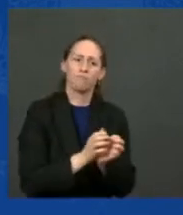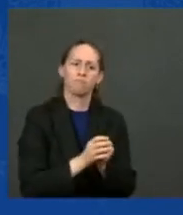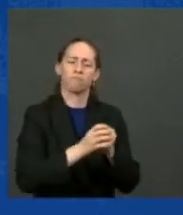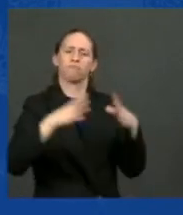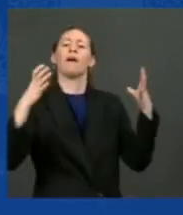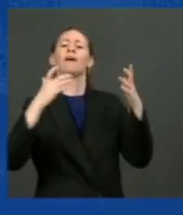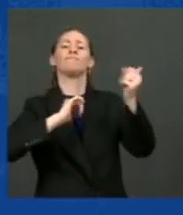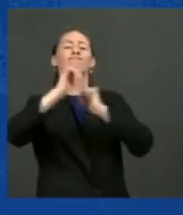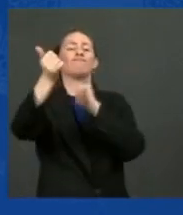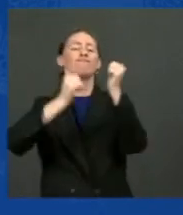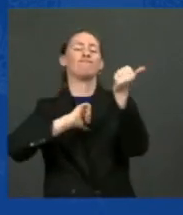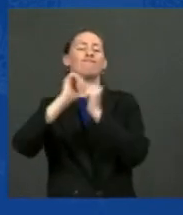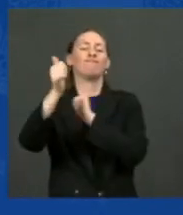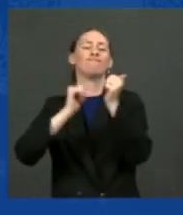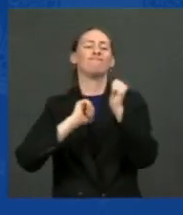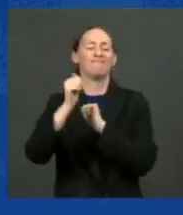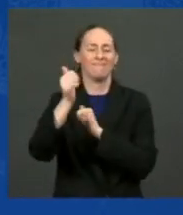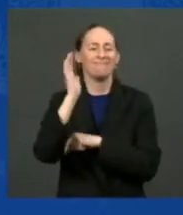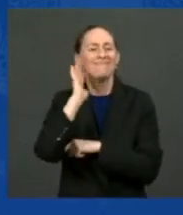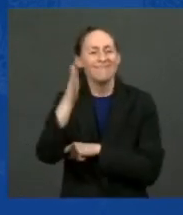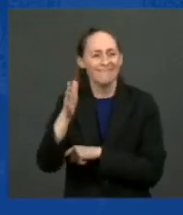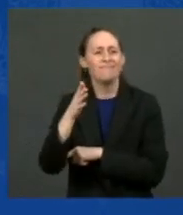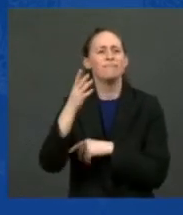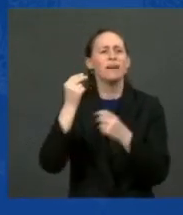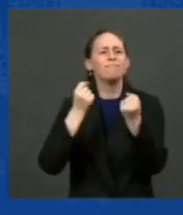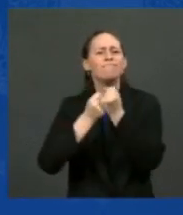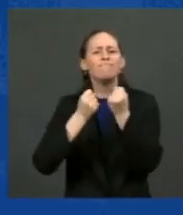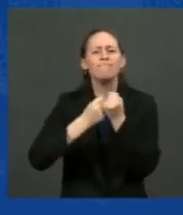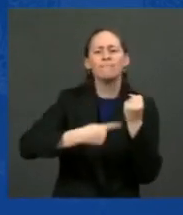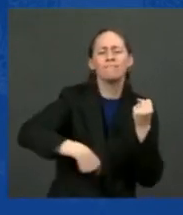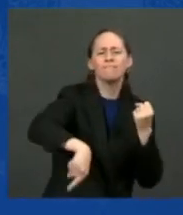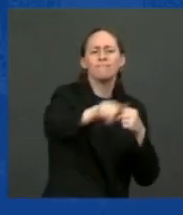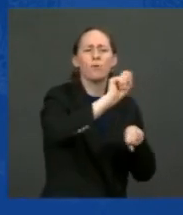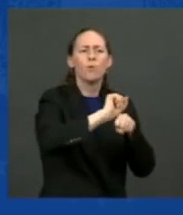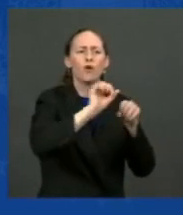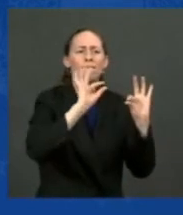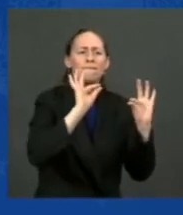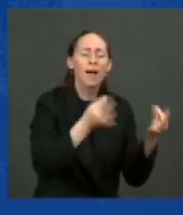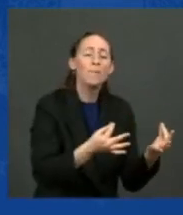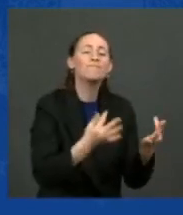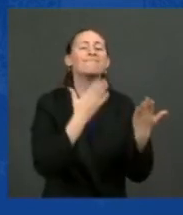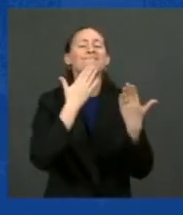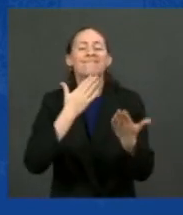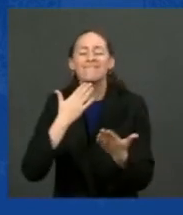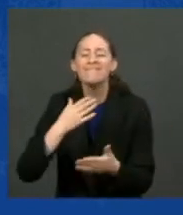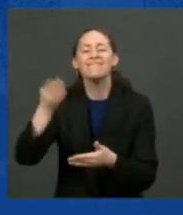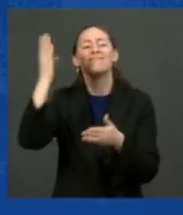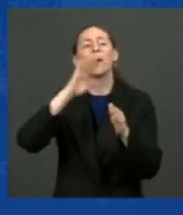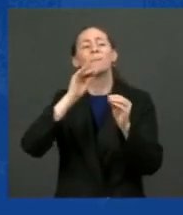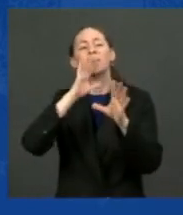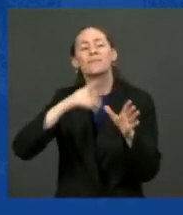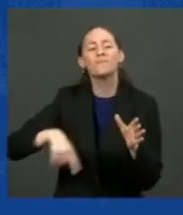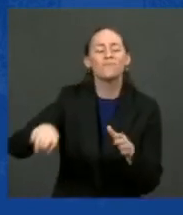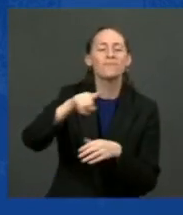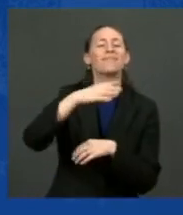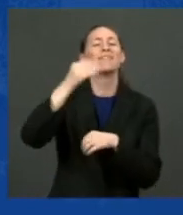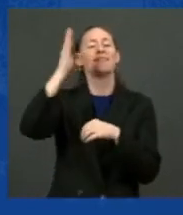deliver for working families. Thank you. May God bless you. May God protect our troops. Let's get this done. Thank you.